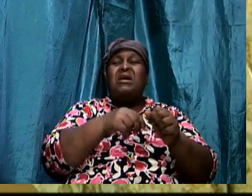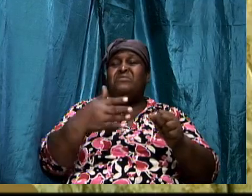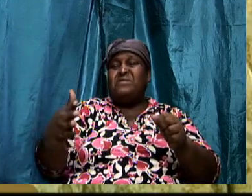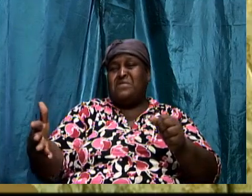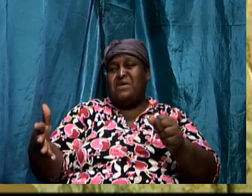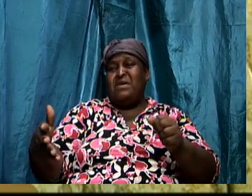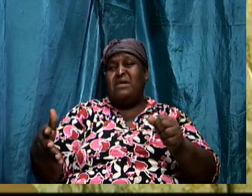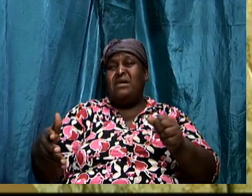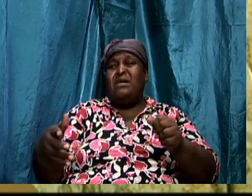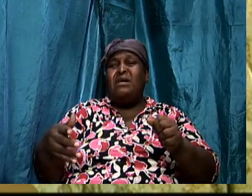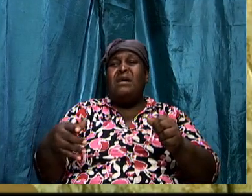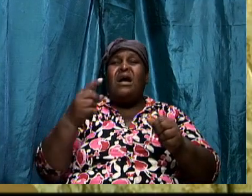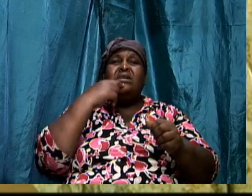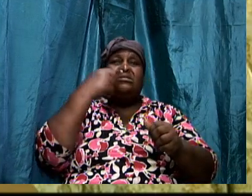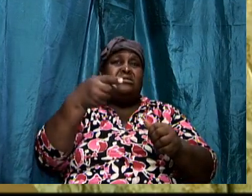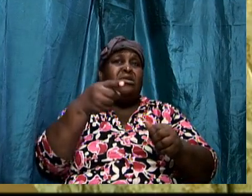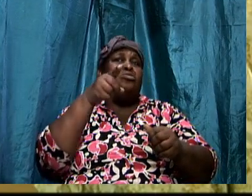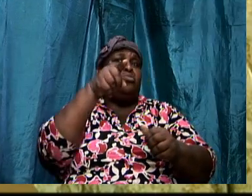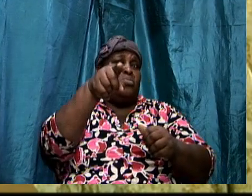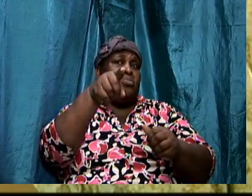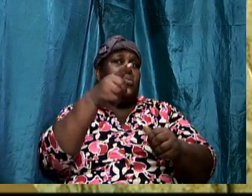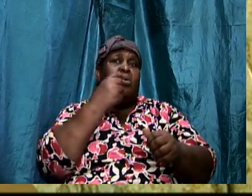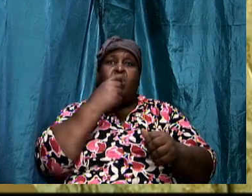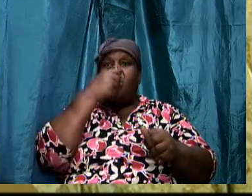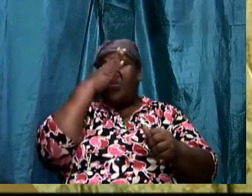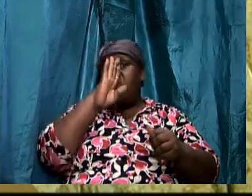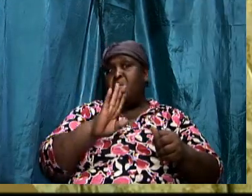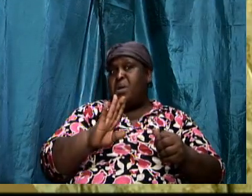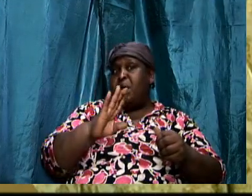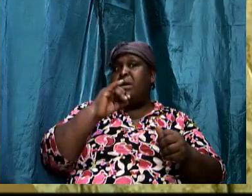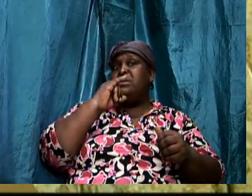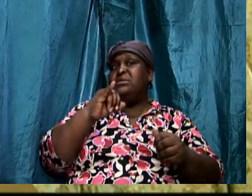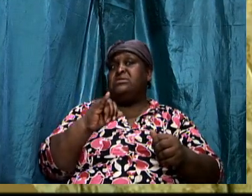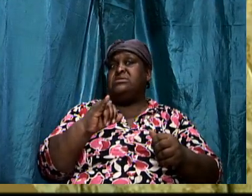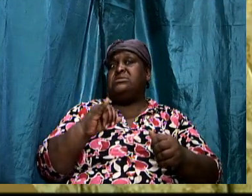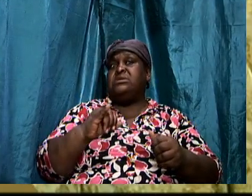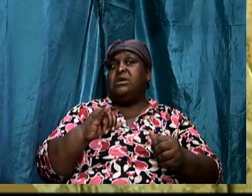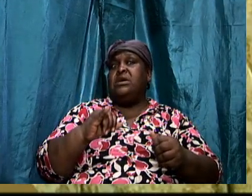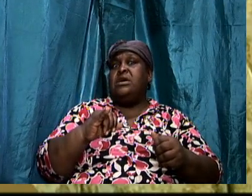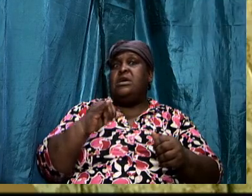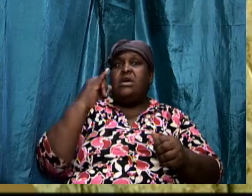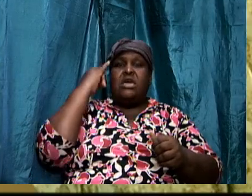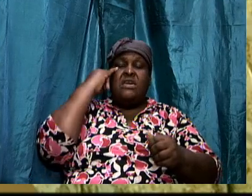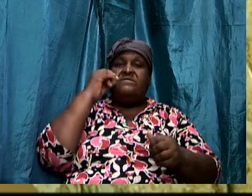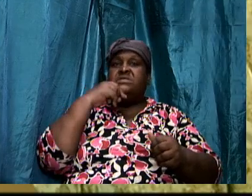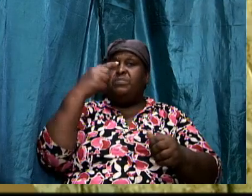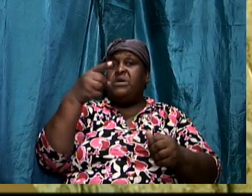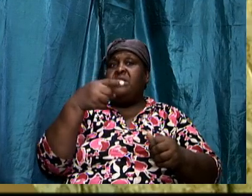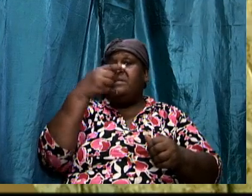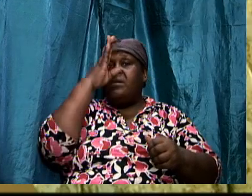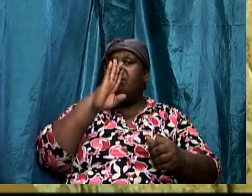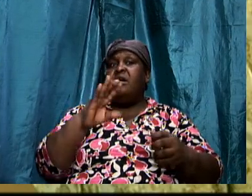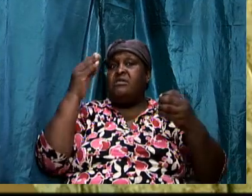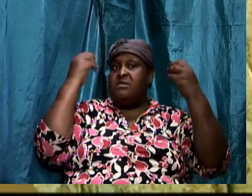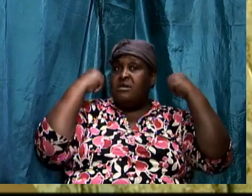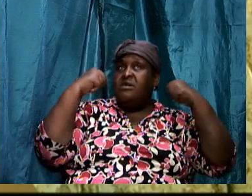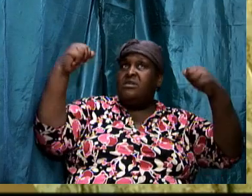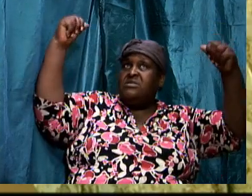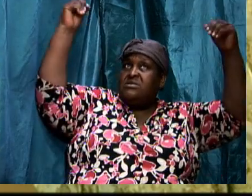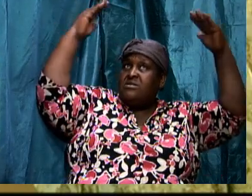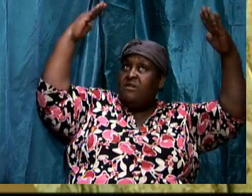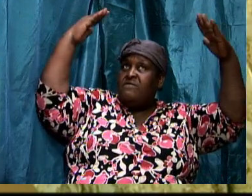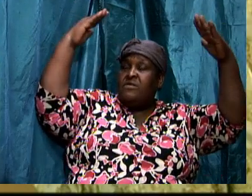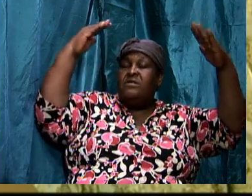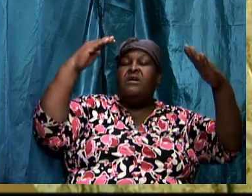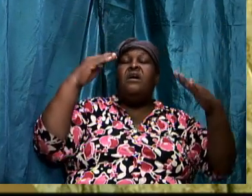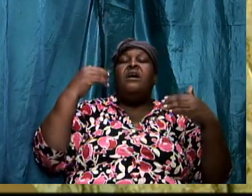is. If you're going to talk about God being sovereign, it has everything to do with His Word.